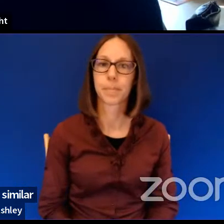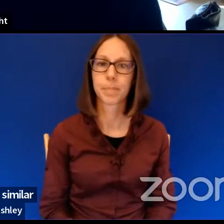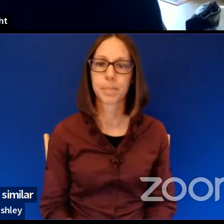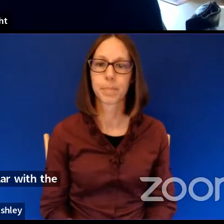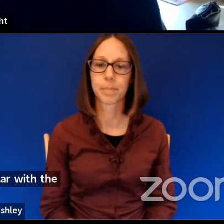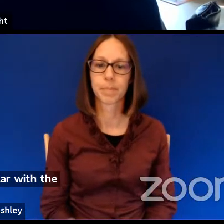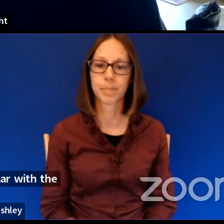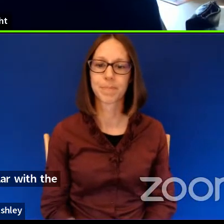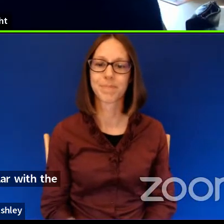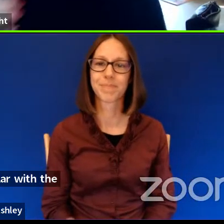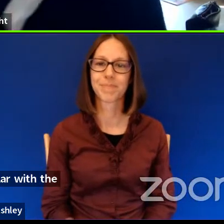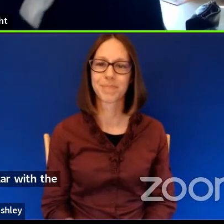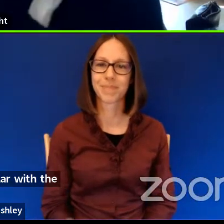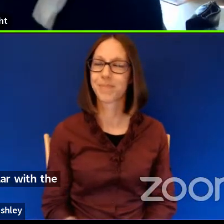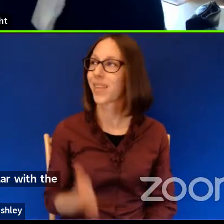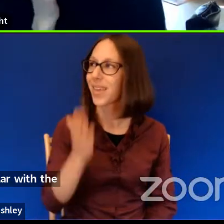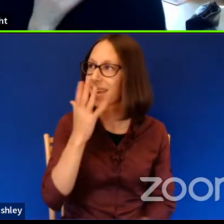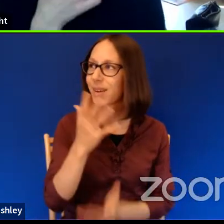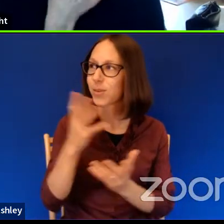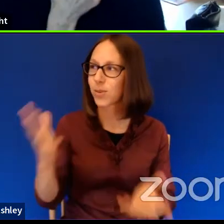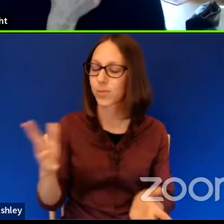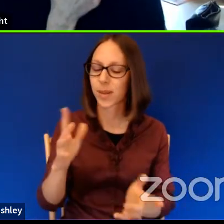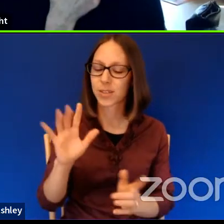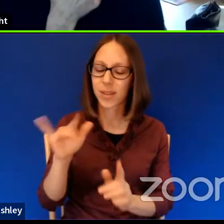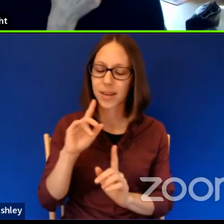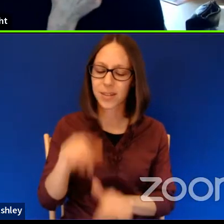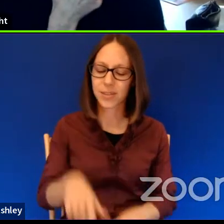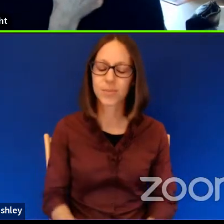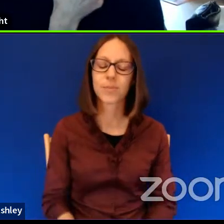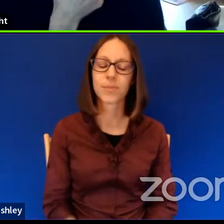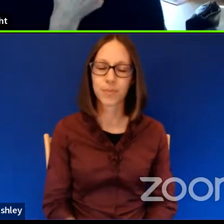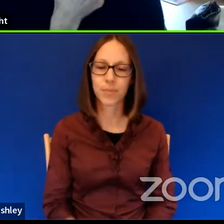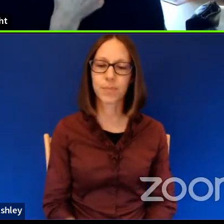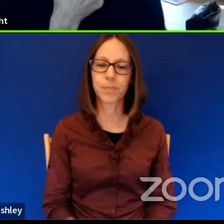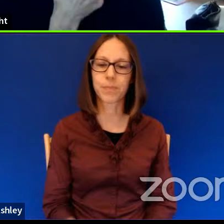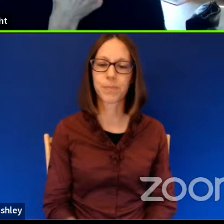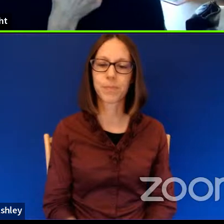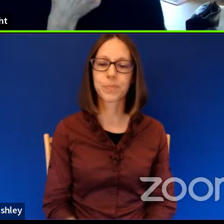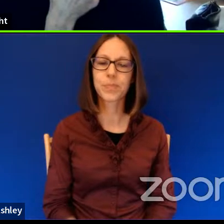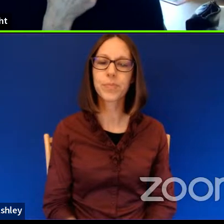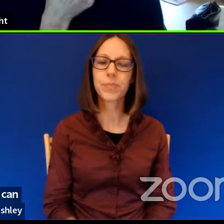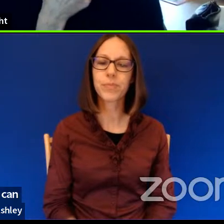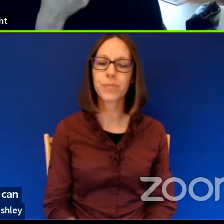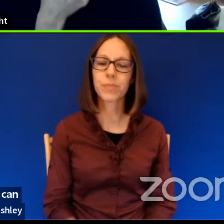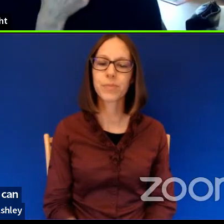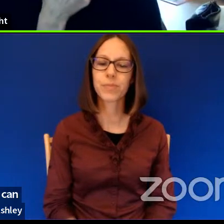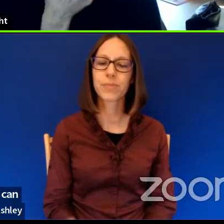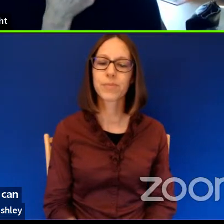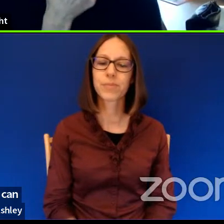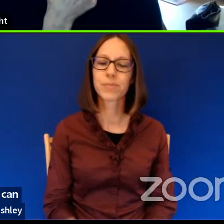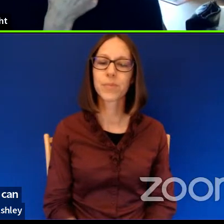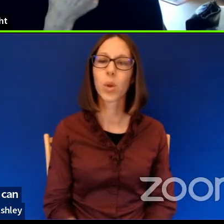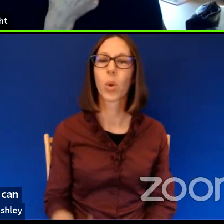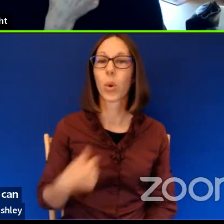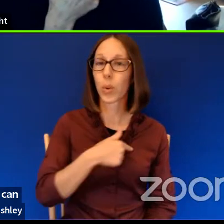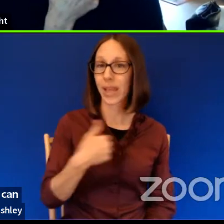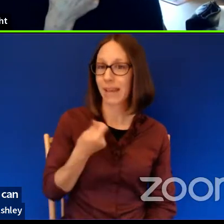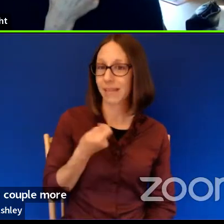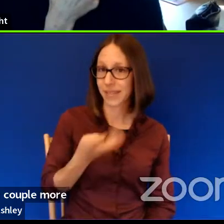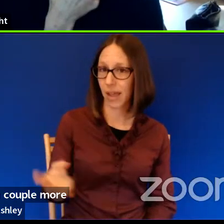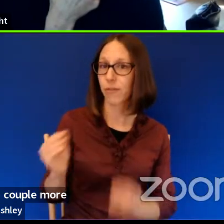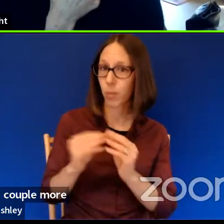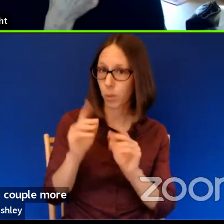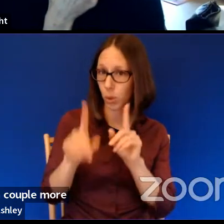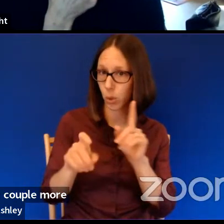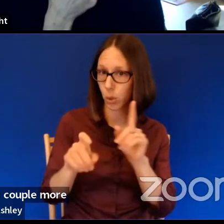Thank you so much for that. Um, we, we can ask a couple more questions, but I want to make sure we leave room also